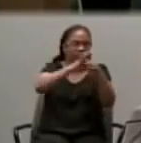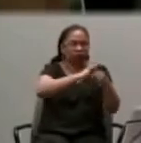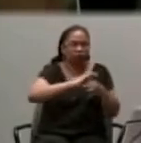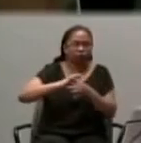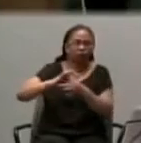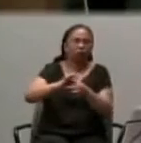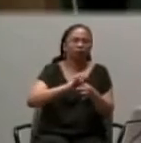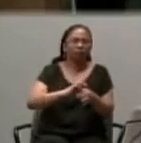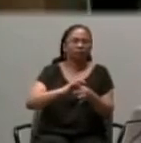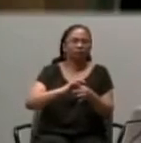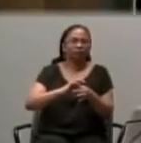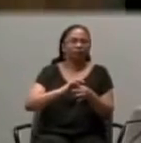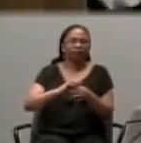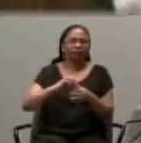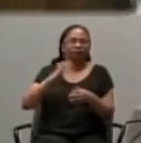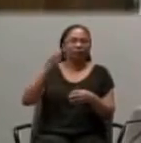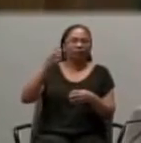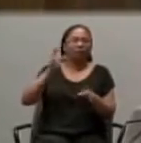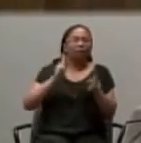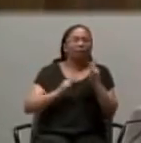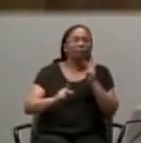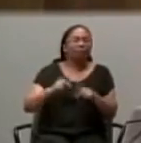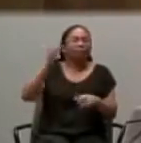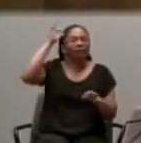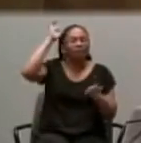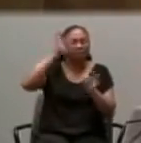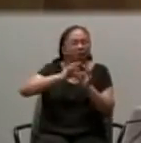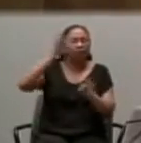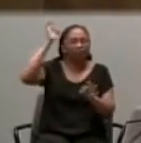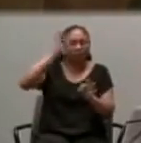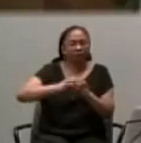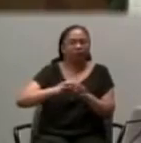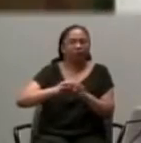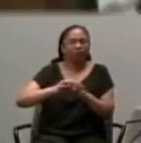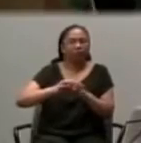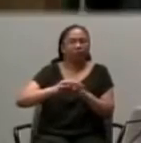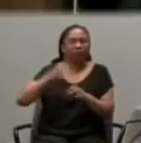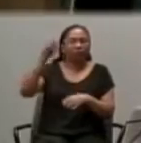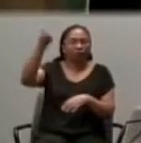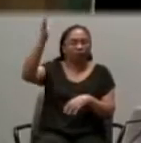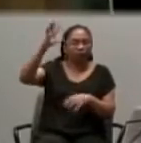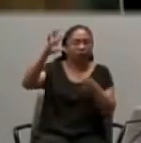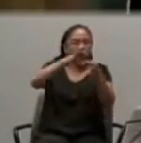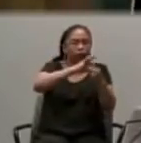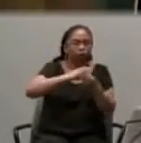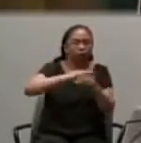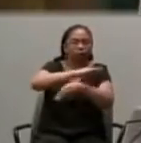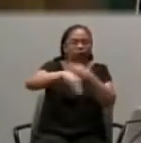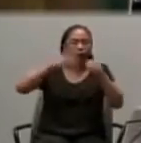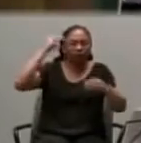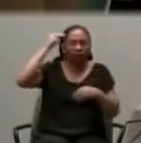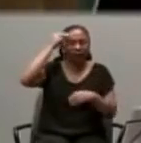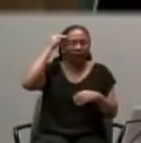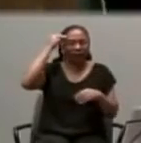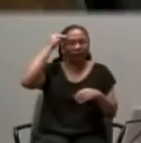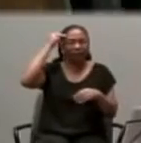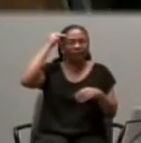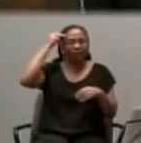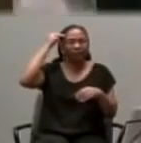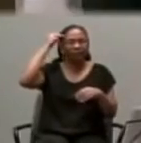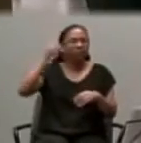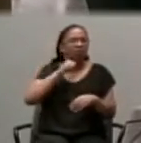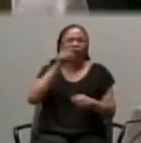God who causes the minds of all those who are faithful to him to unite in a single purpose. Not